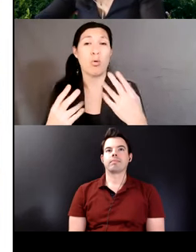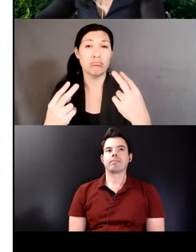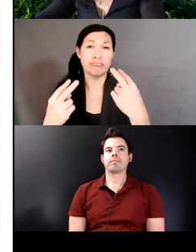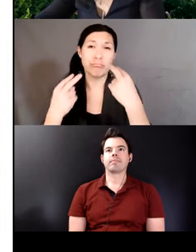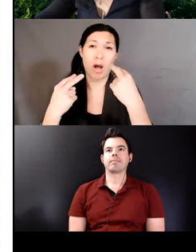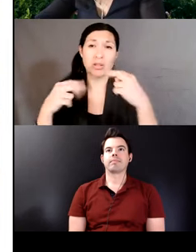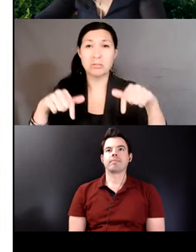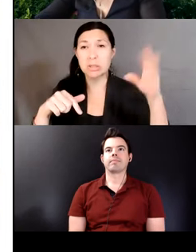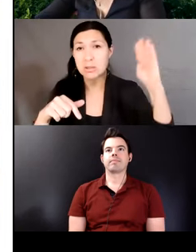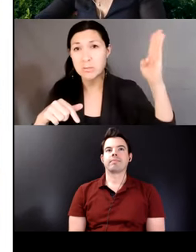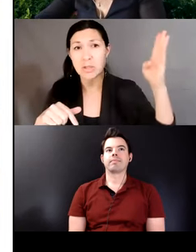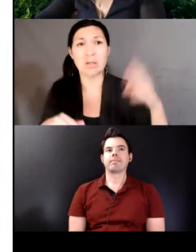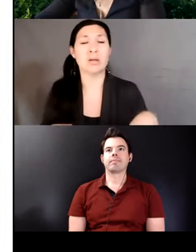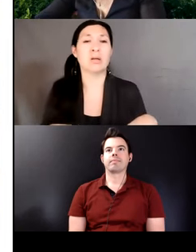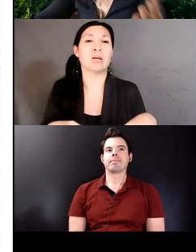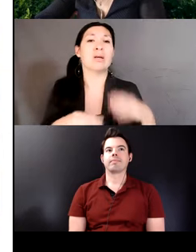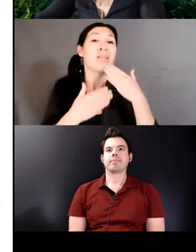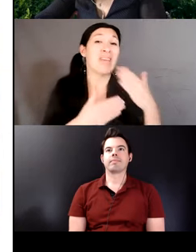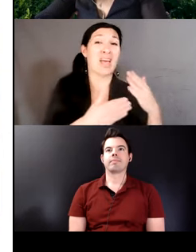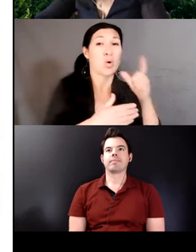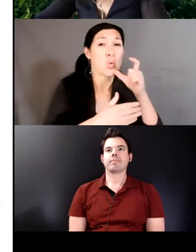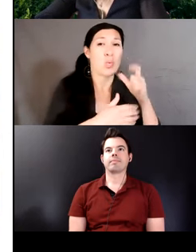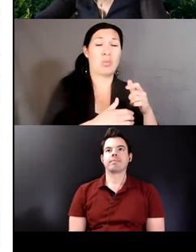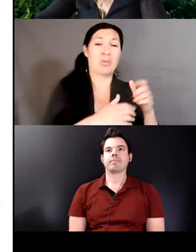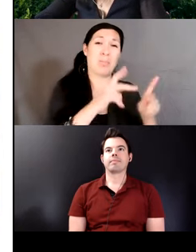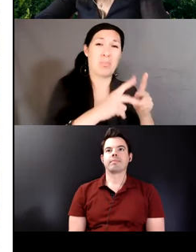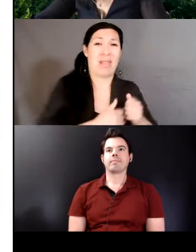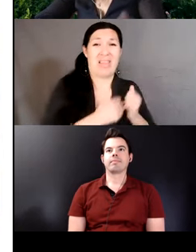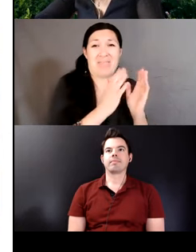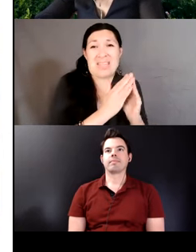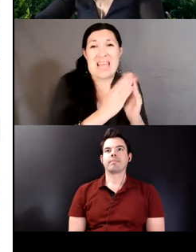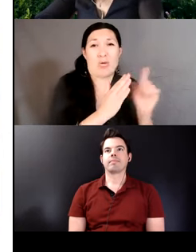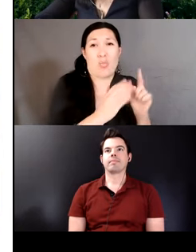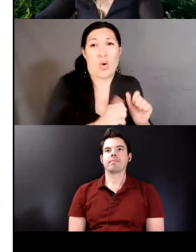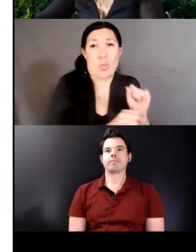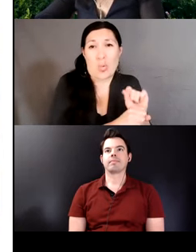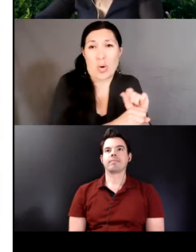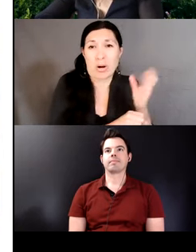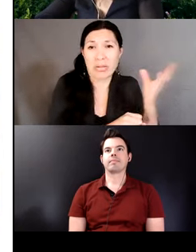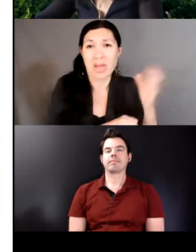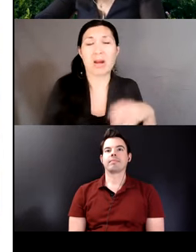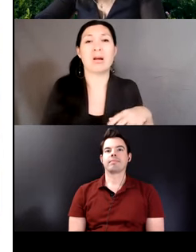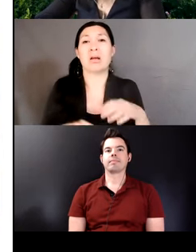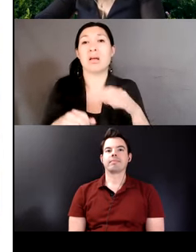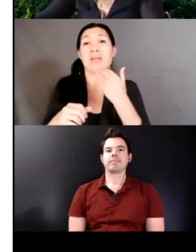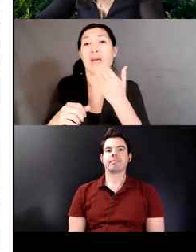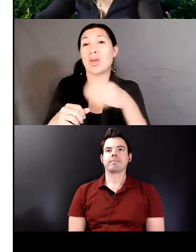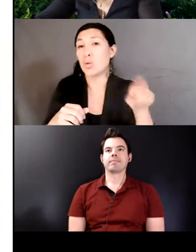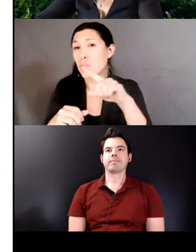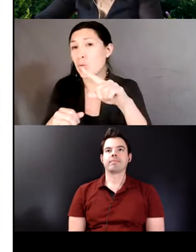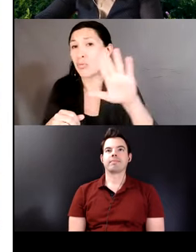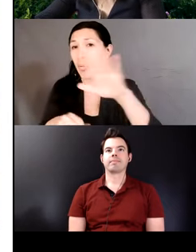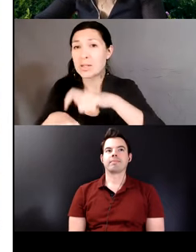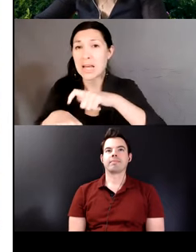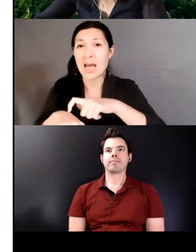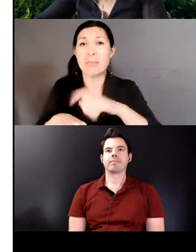in the rural town that I work and also to the audience for your time and for your patience